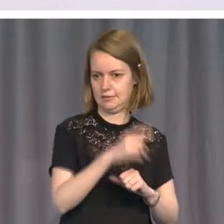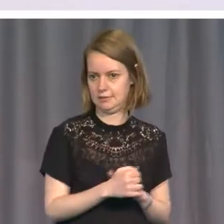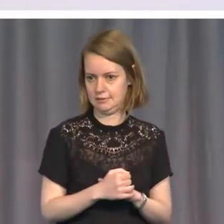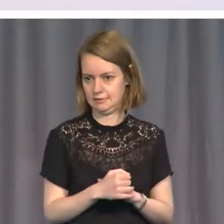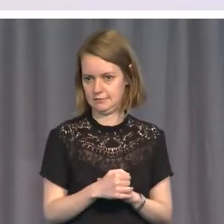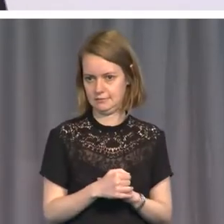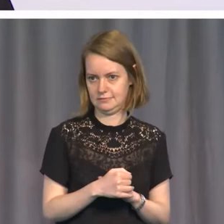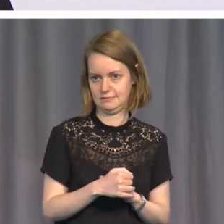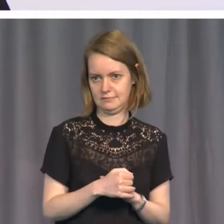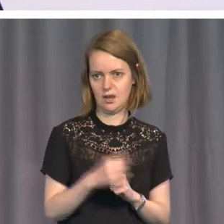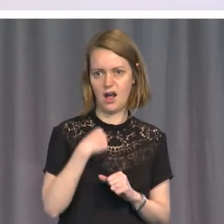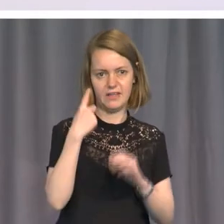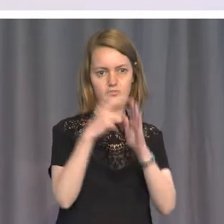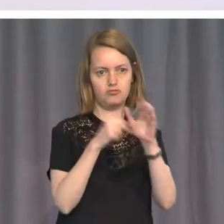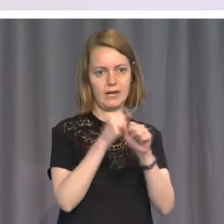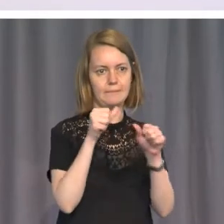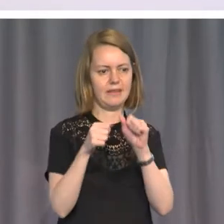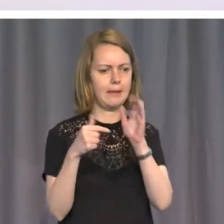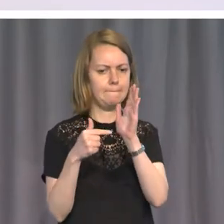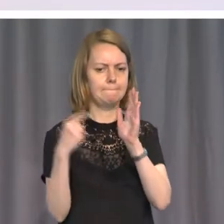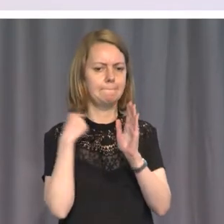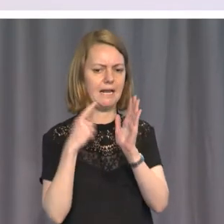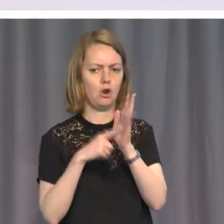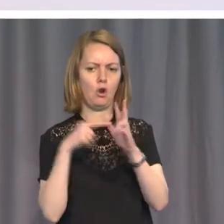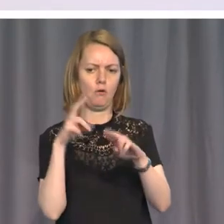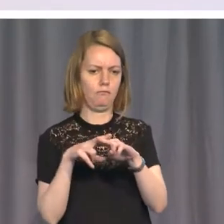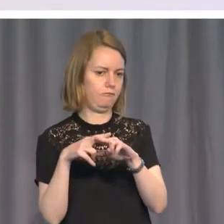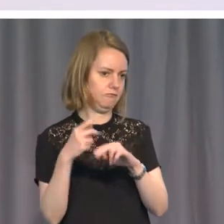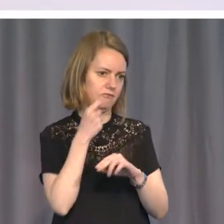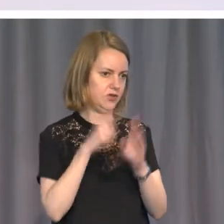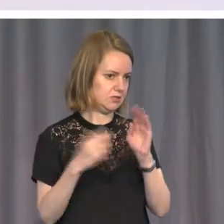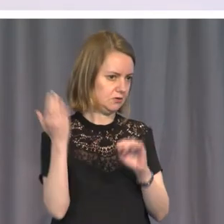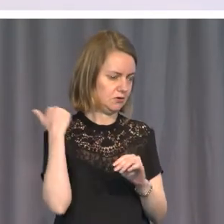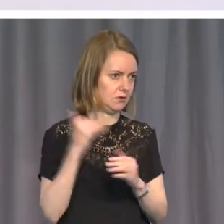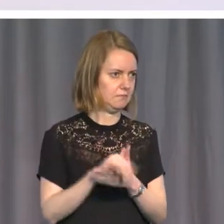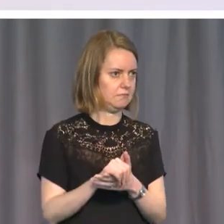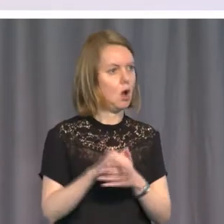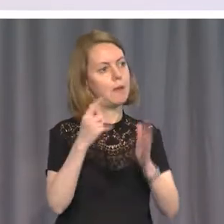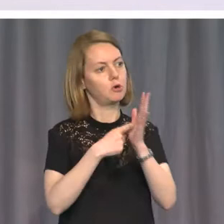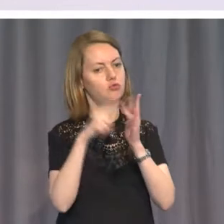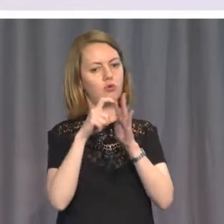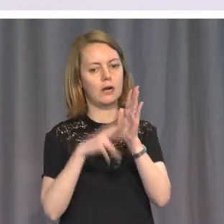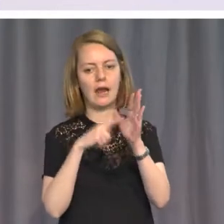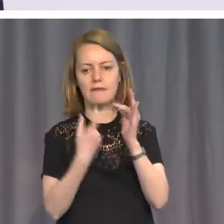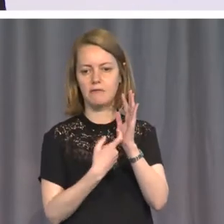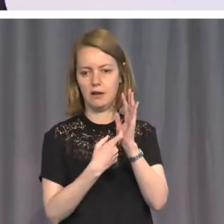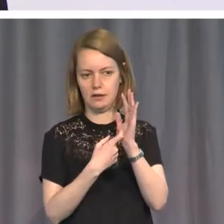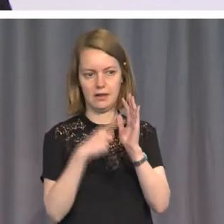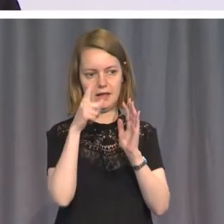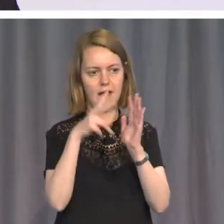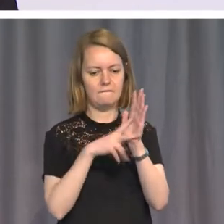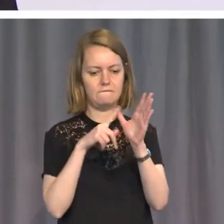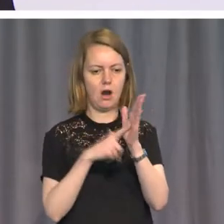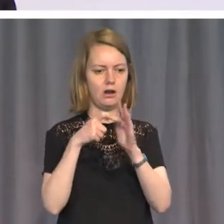than meatloaf. Or maybe the Rod Laver Tennis Centre, where the Volcarriers could